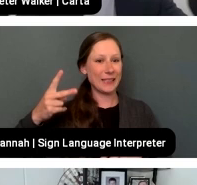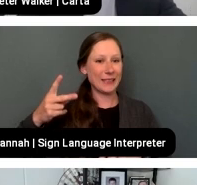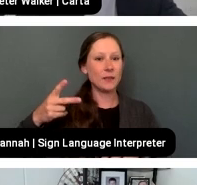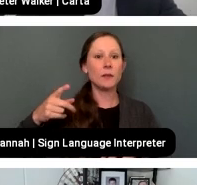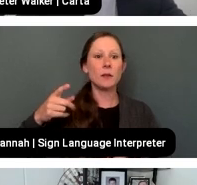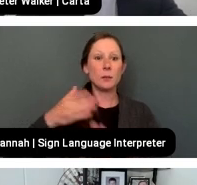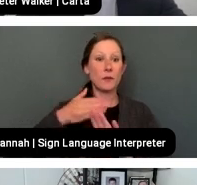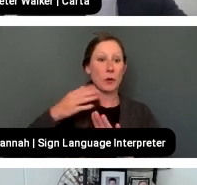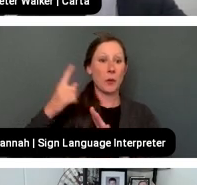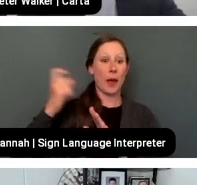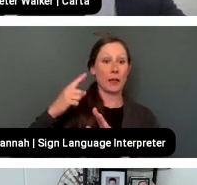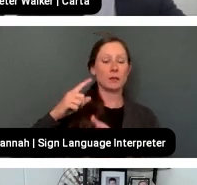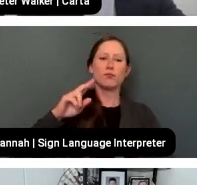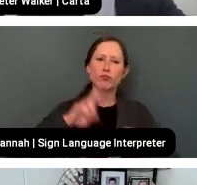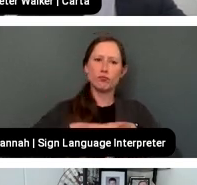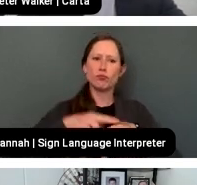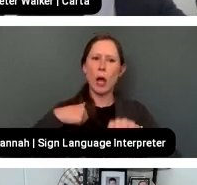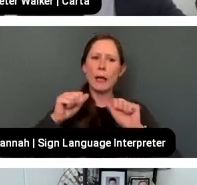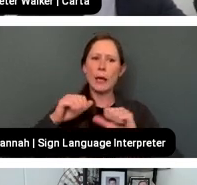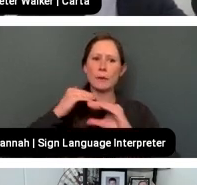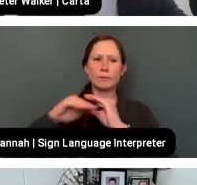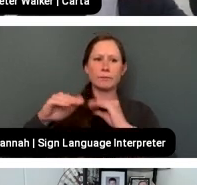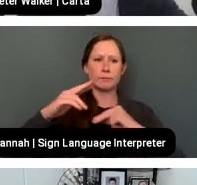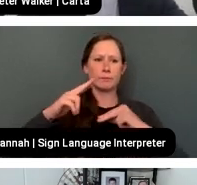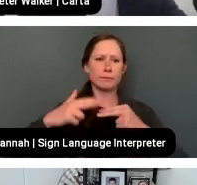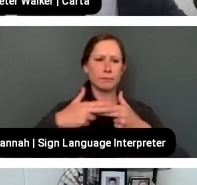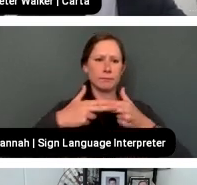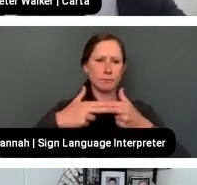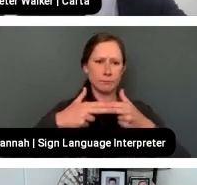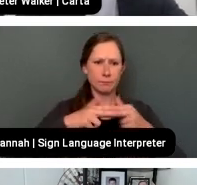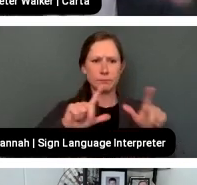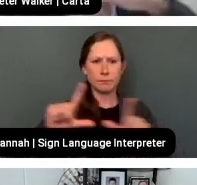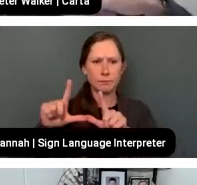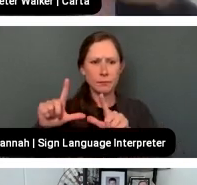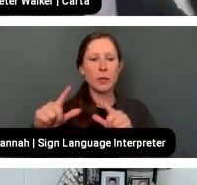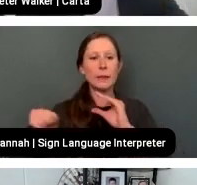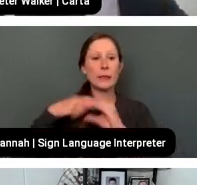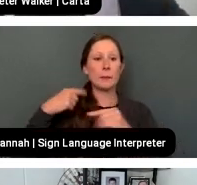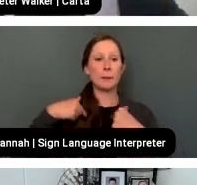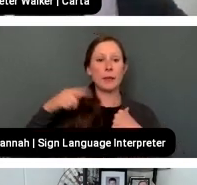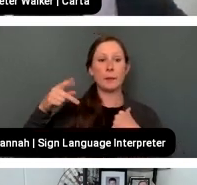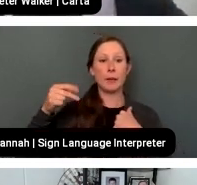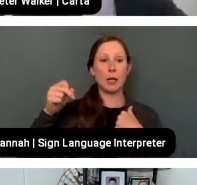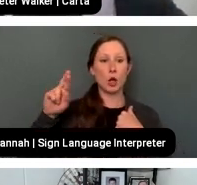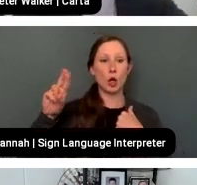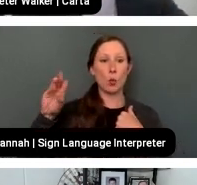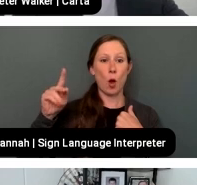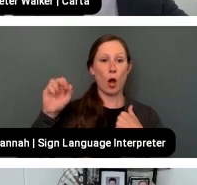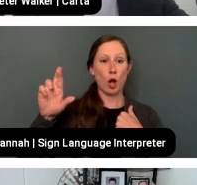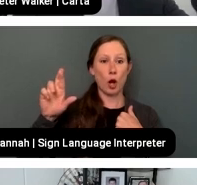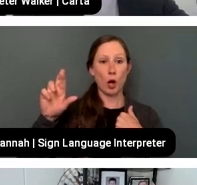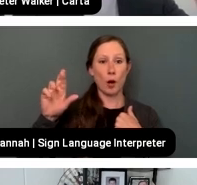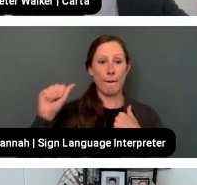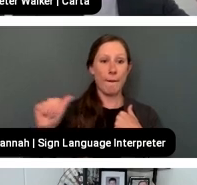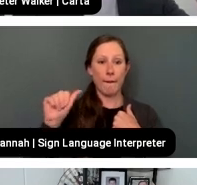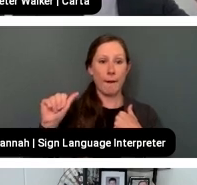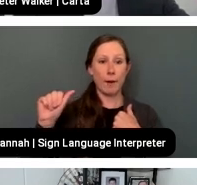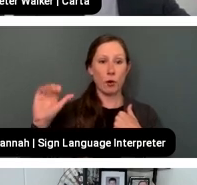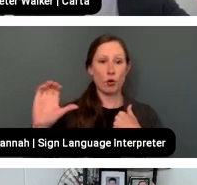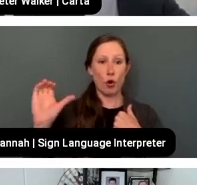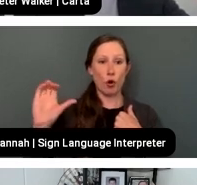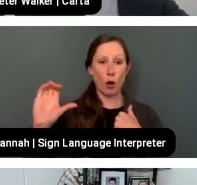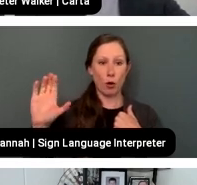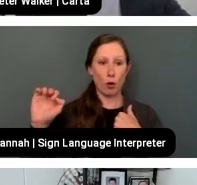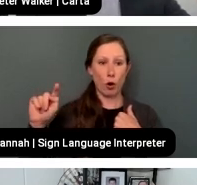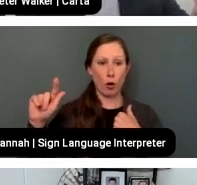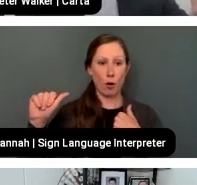deck. You can just email me, peter.walker at carter.com. But the vast majority of the data we're going to be talking about today comes directly from the